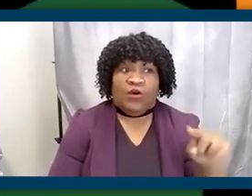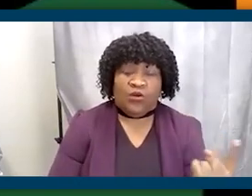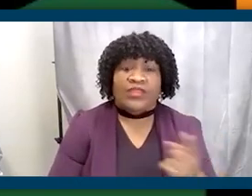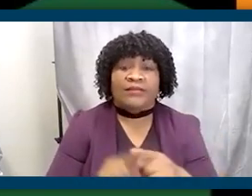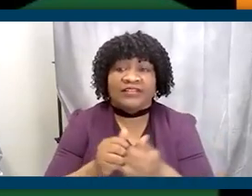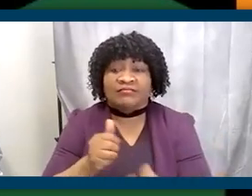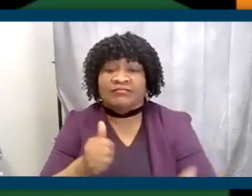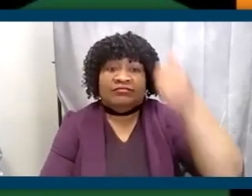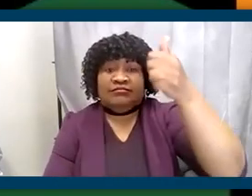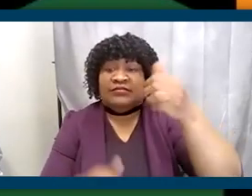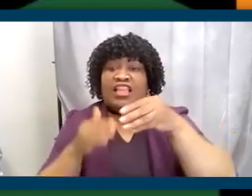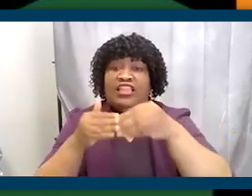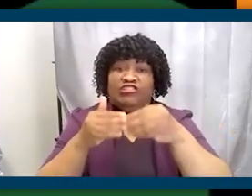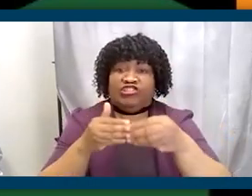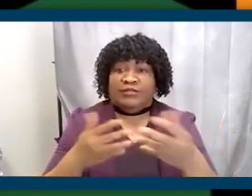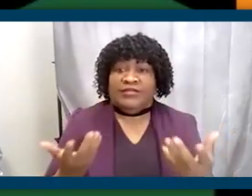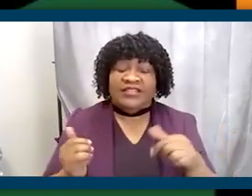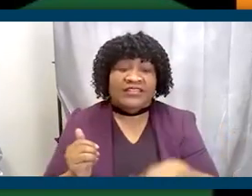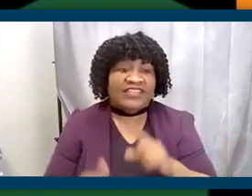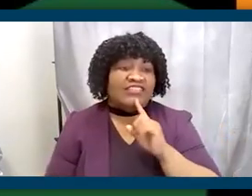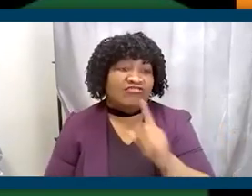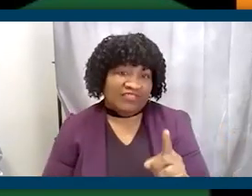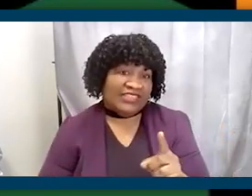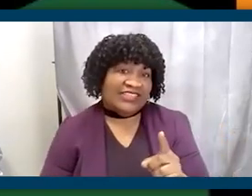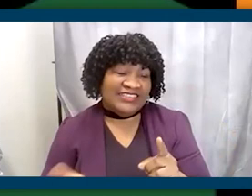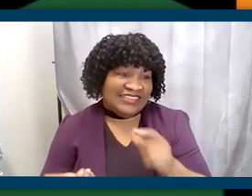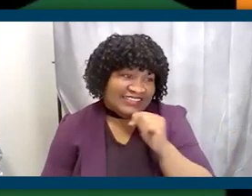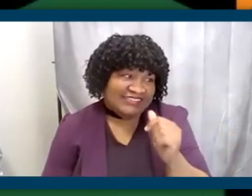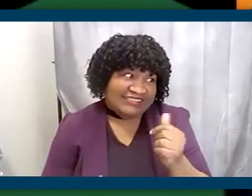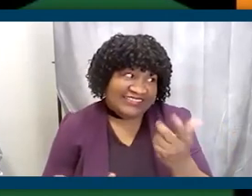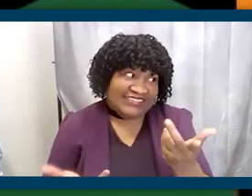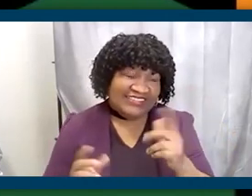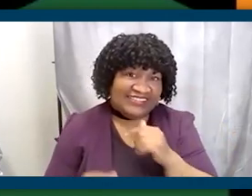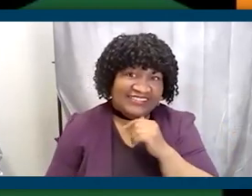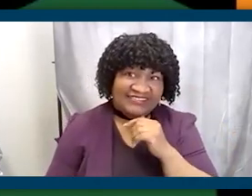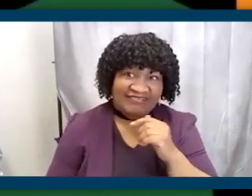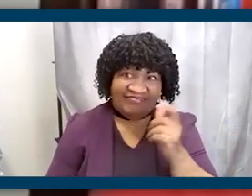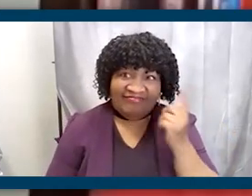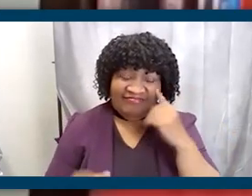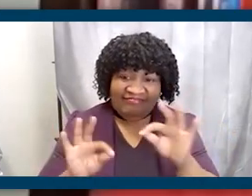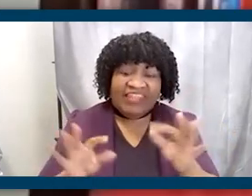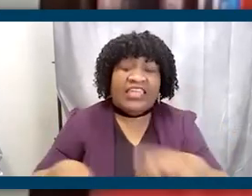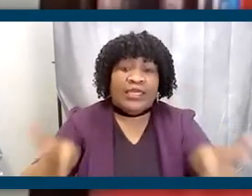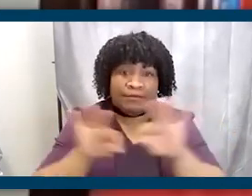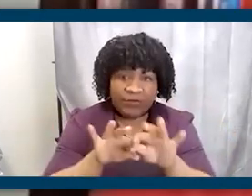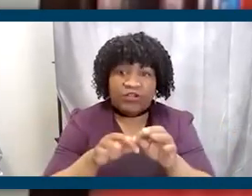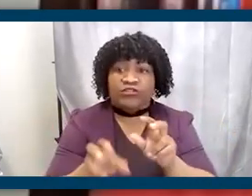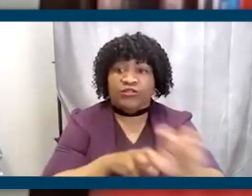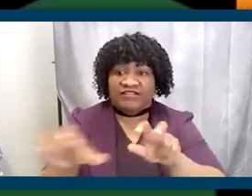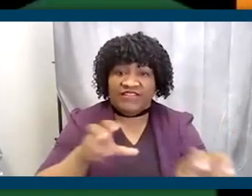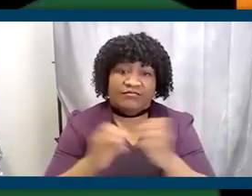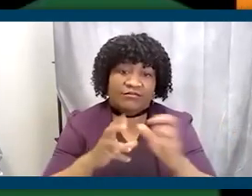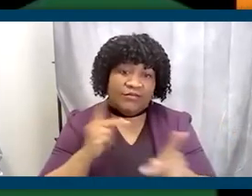leadership. You know, this is, this is really just, this is not rocket science, you know, and so my charge would be to invest in young Black people and to